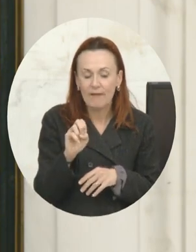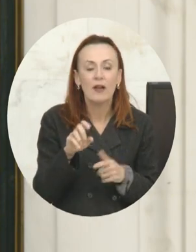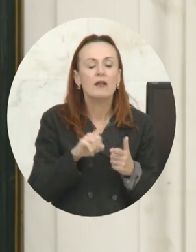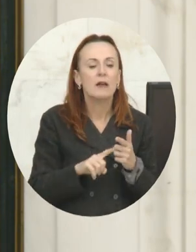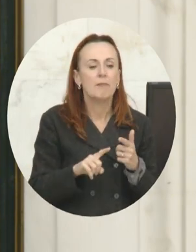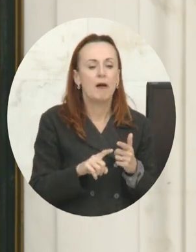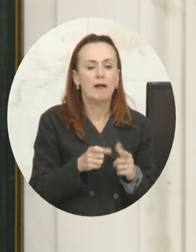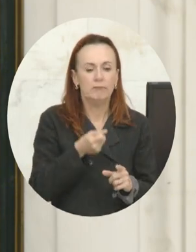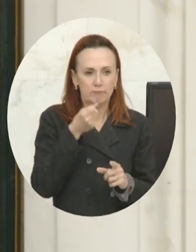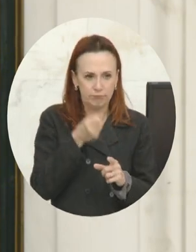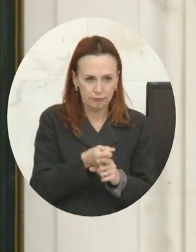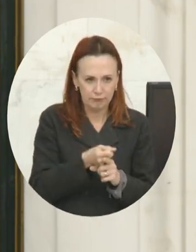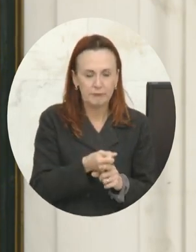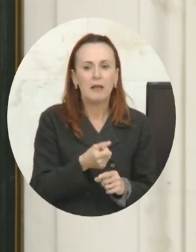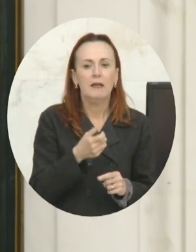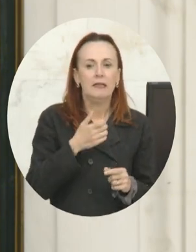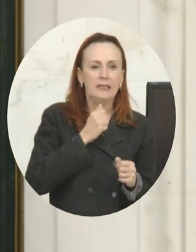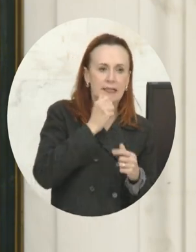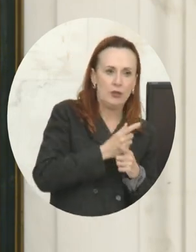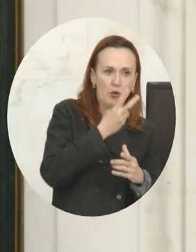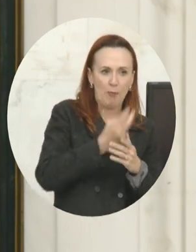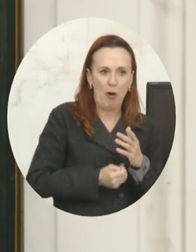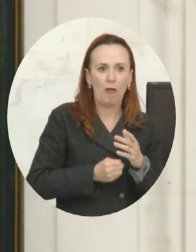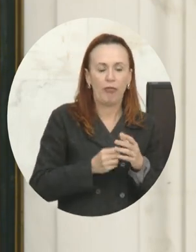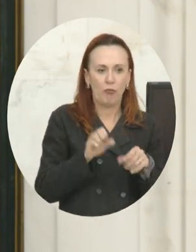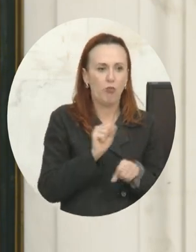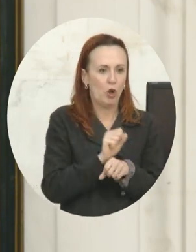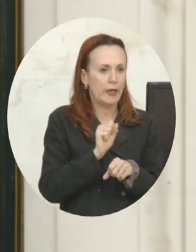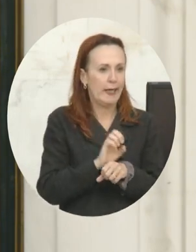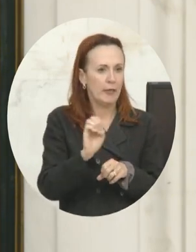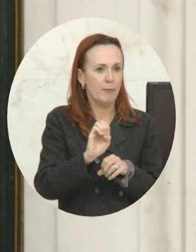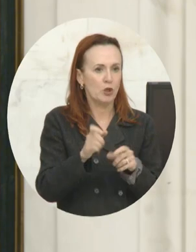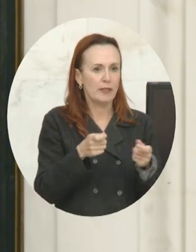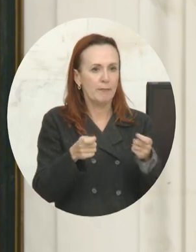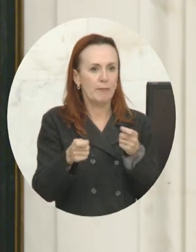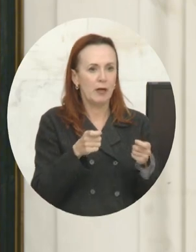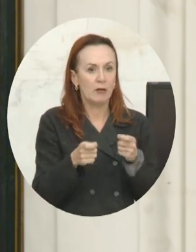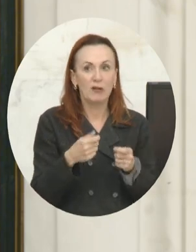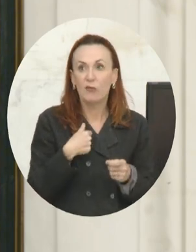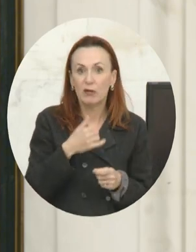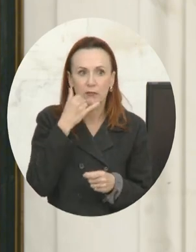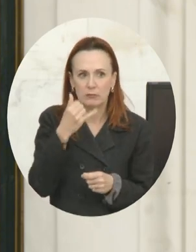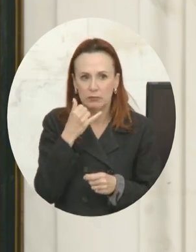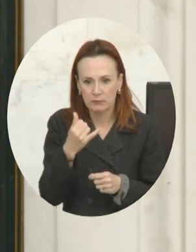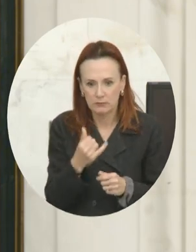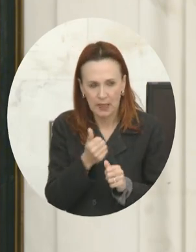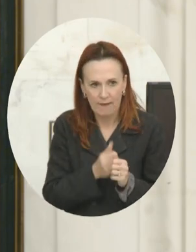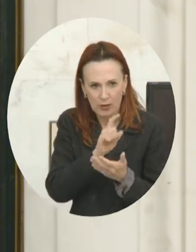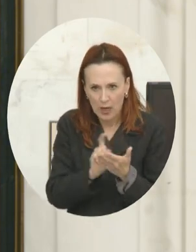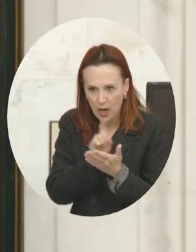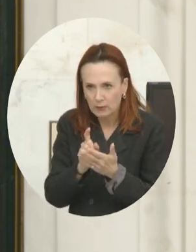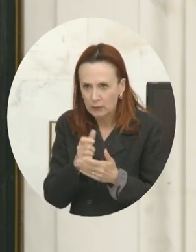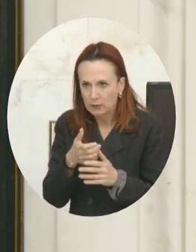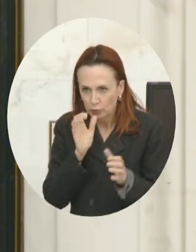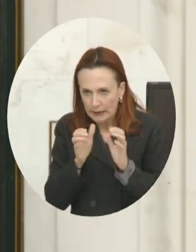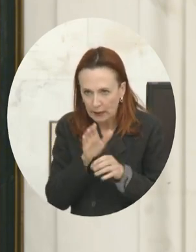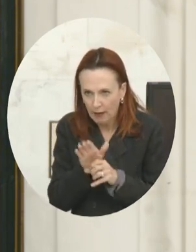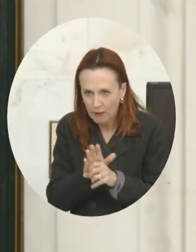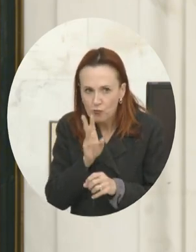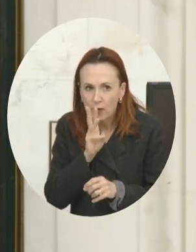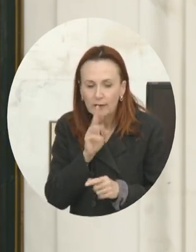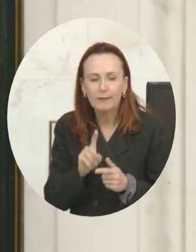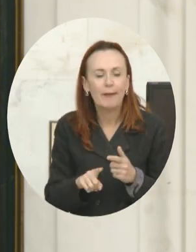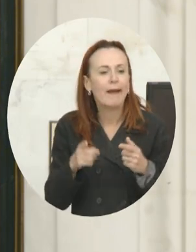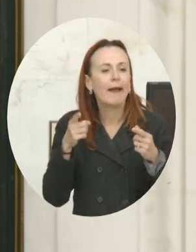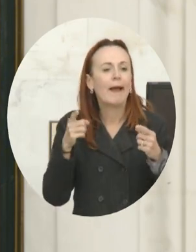sister and I were both in emergency management. We're literally talking to him every hour trying to make sure he's drinking enough water, but he accidentally